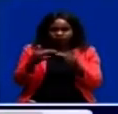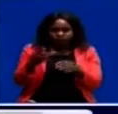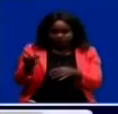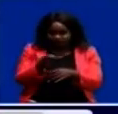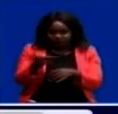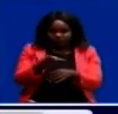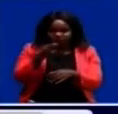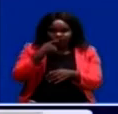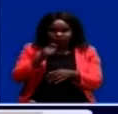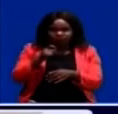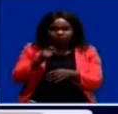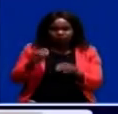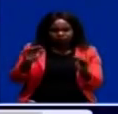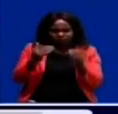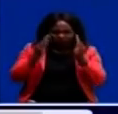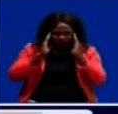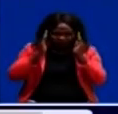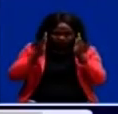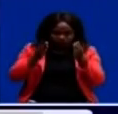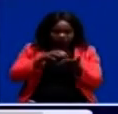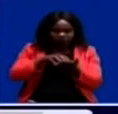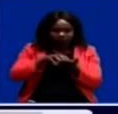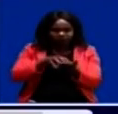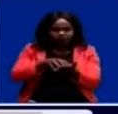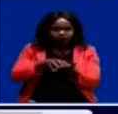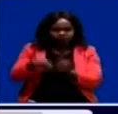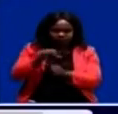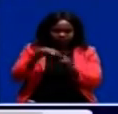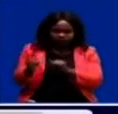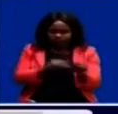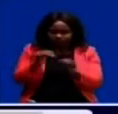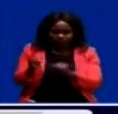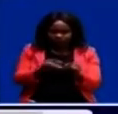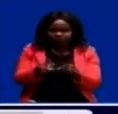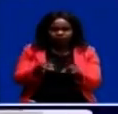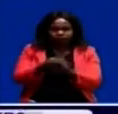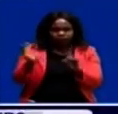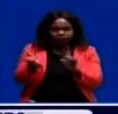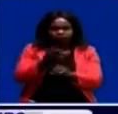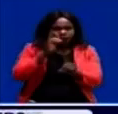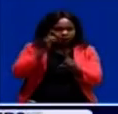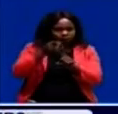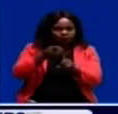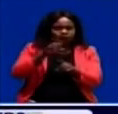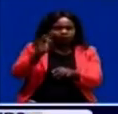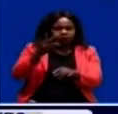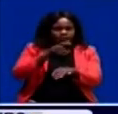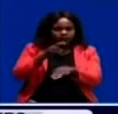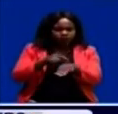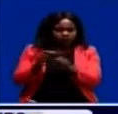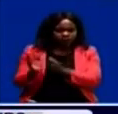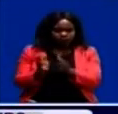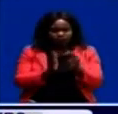two should realign their focus to matters around implementation, tracking and attaining goals in the 7th National Development